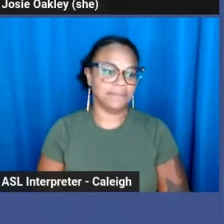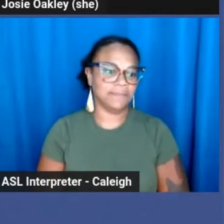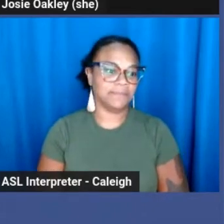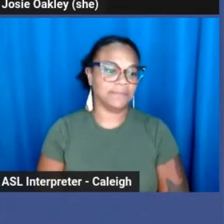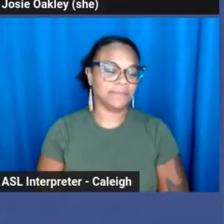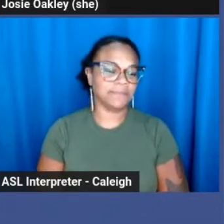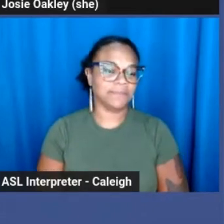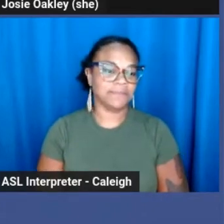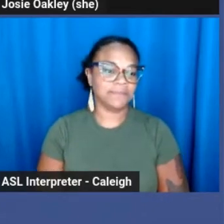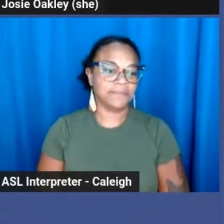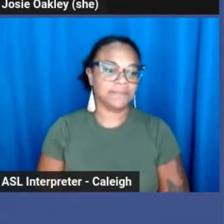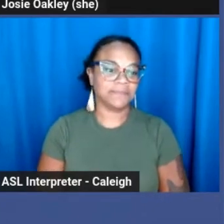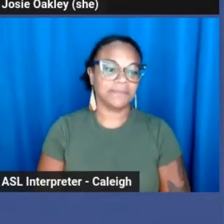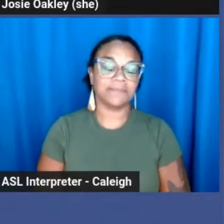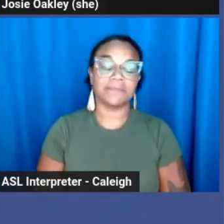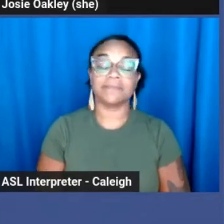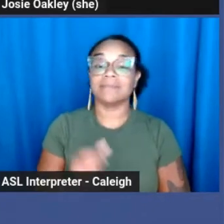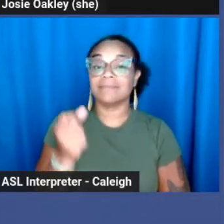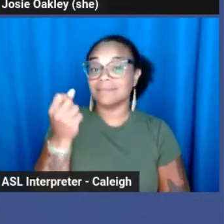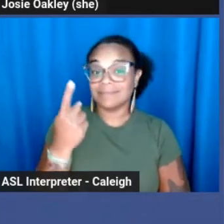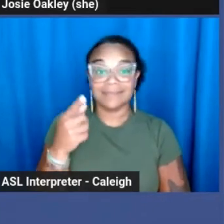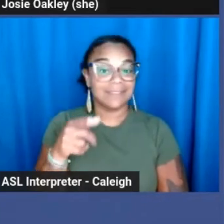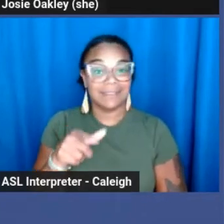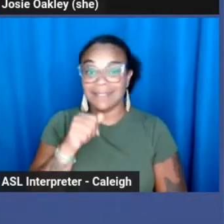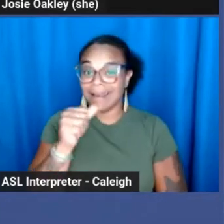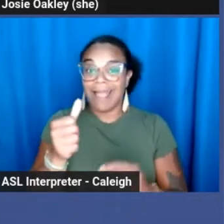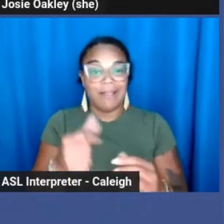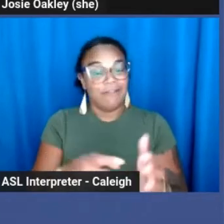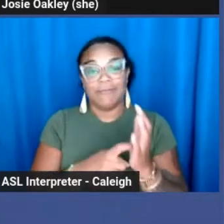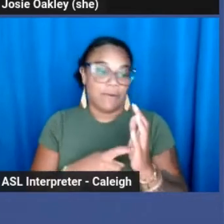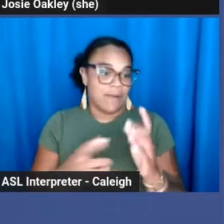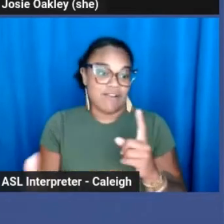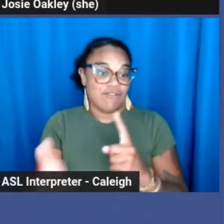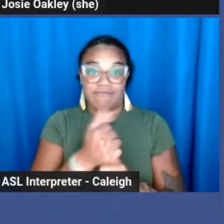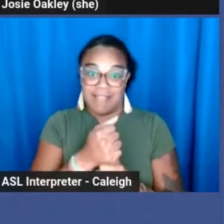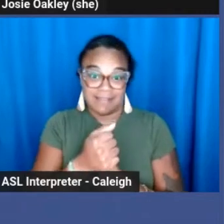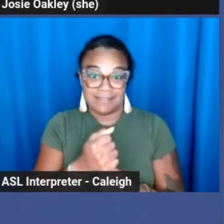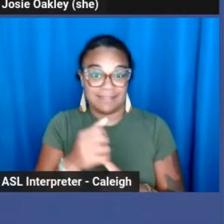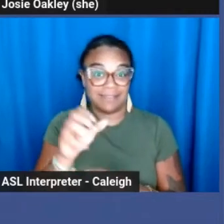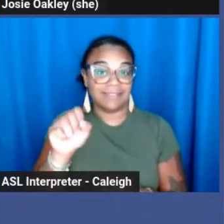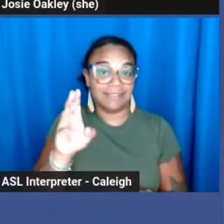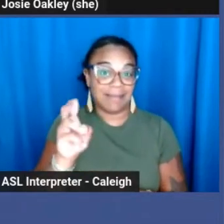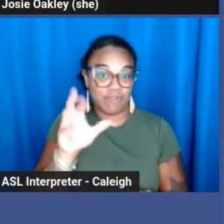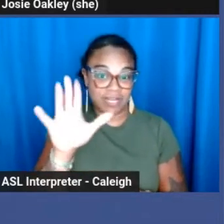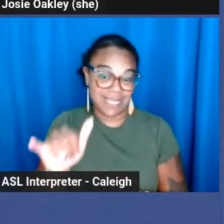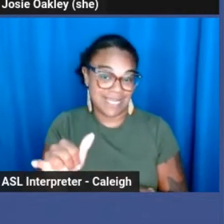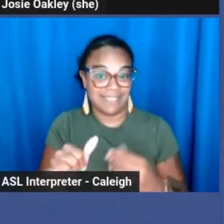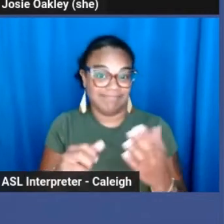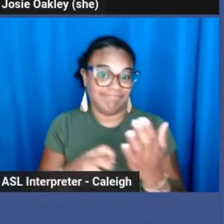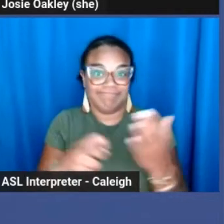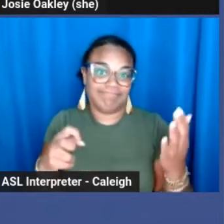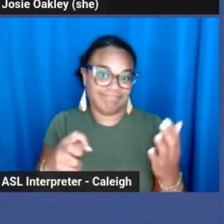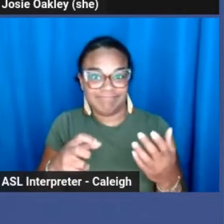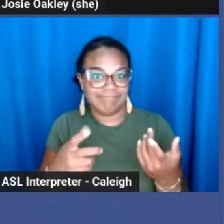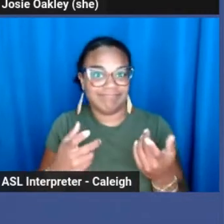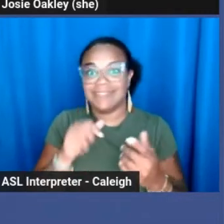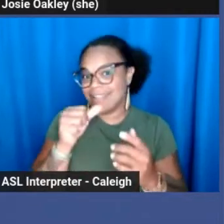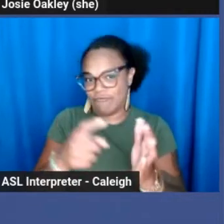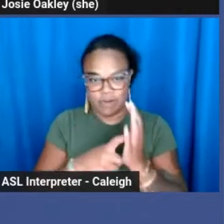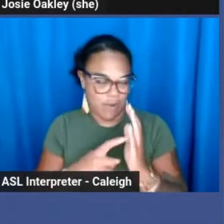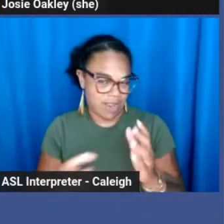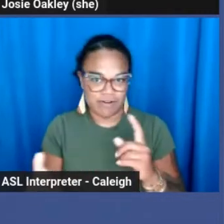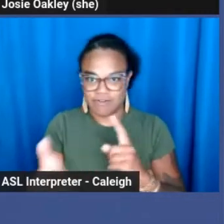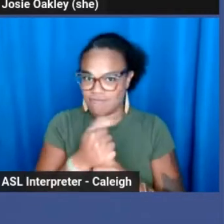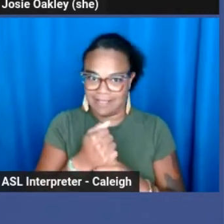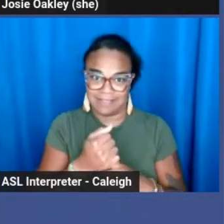The first is, like I said, it does not necessitate arrest when you have a summary violation. You could literally just be handed a ticket like